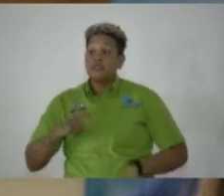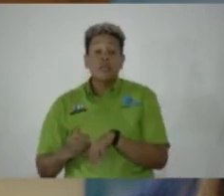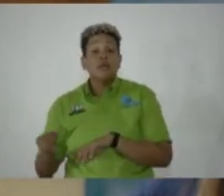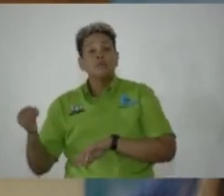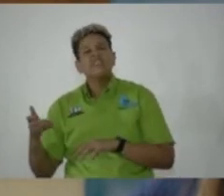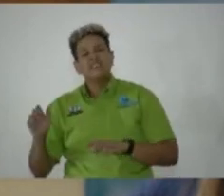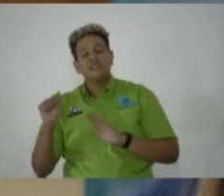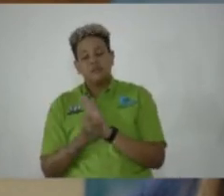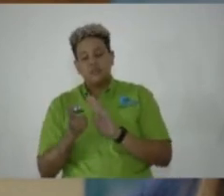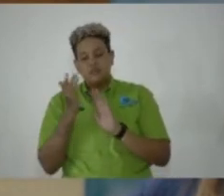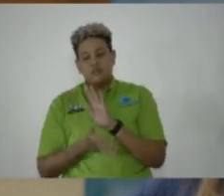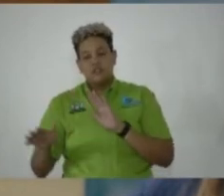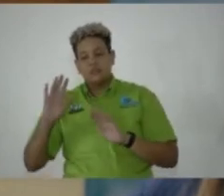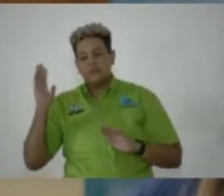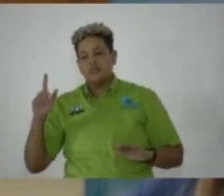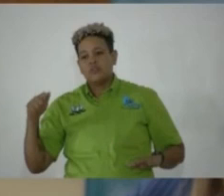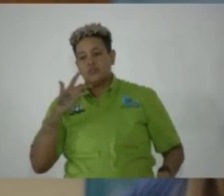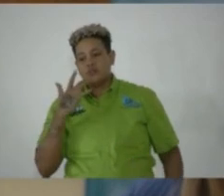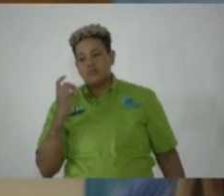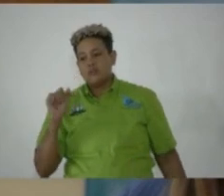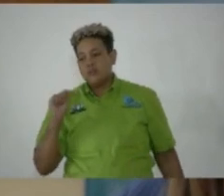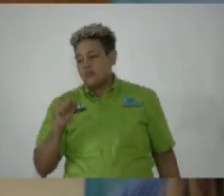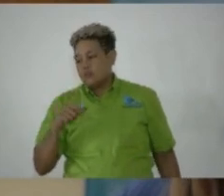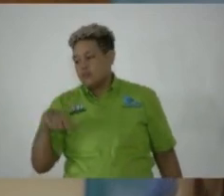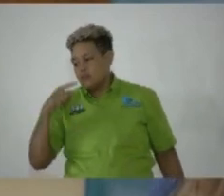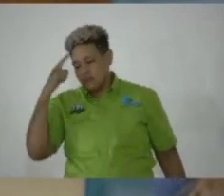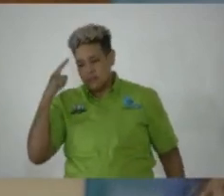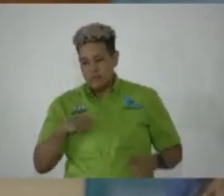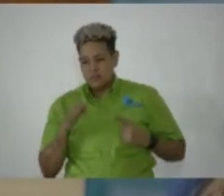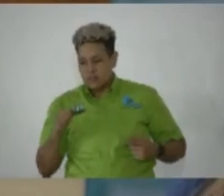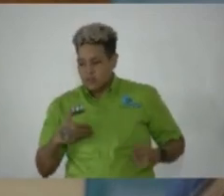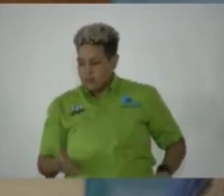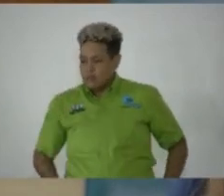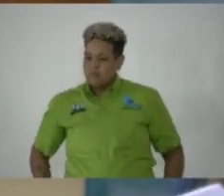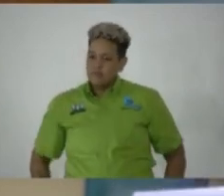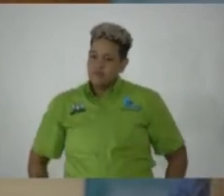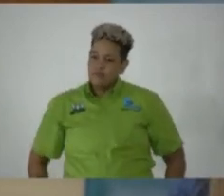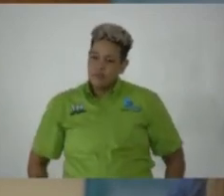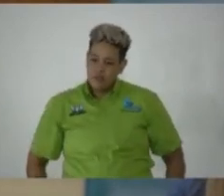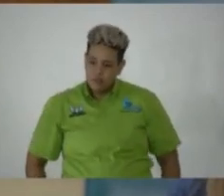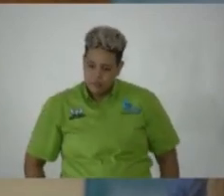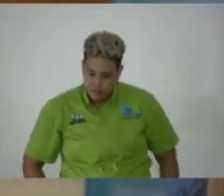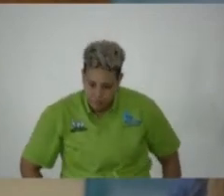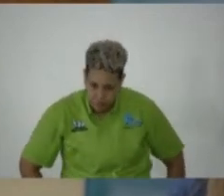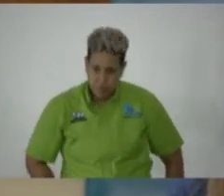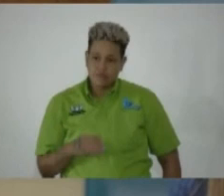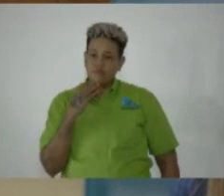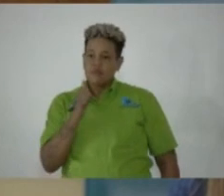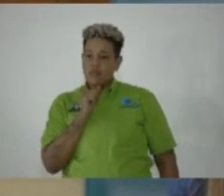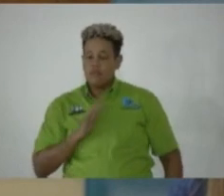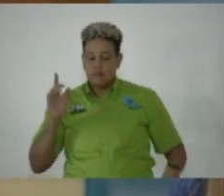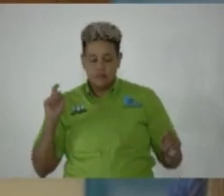be allowed ten minutes to complete her presentation. Those in favor? Aye. Those against? The ayes have it. Mr. Green. Thank you, Madam Speaker.